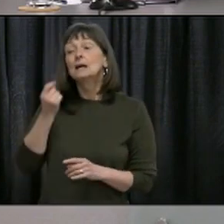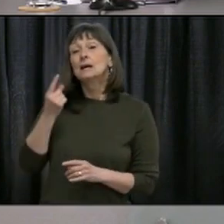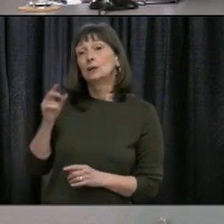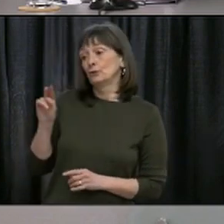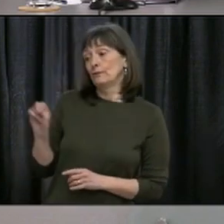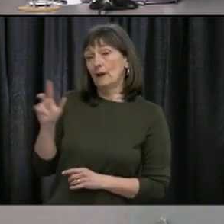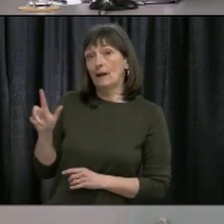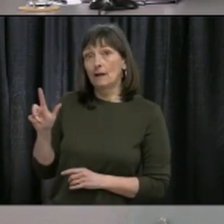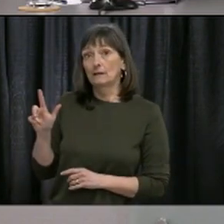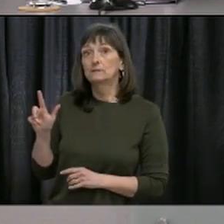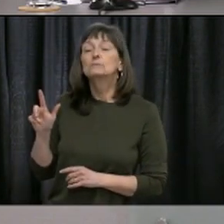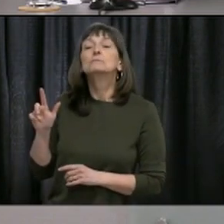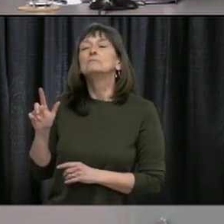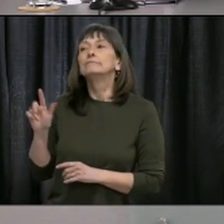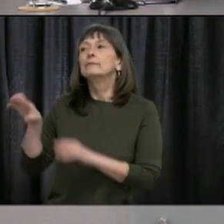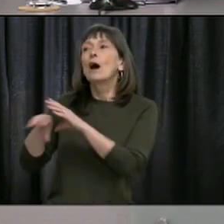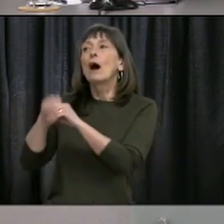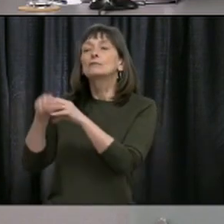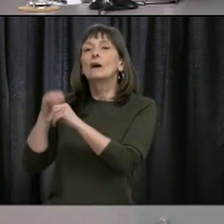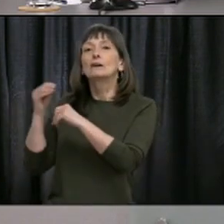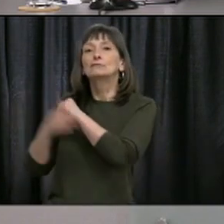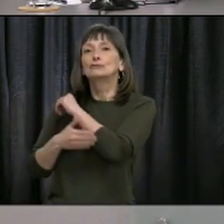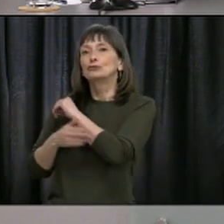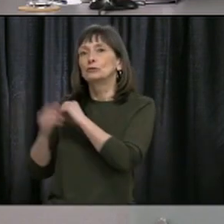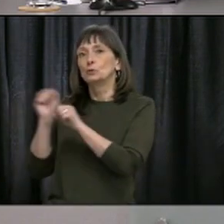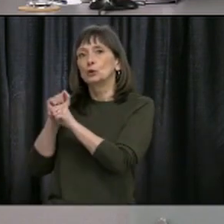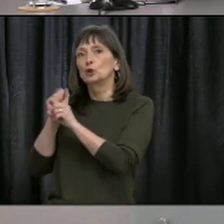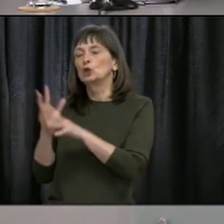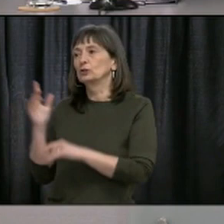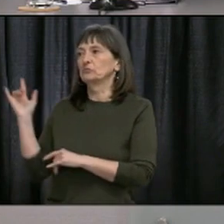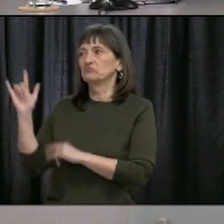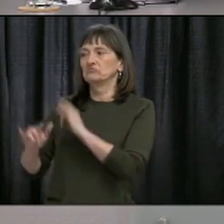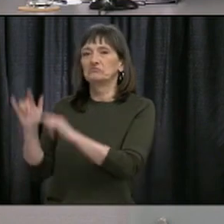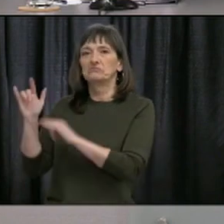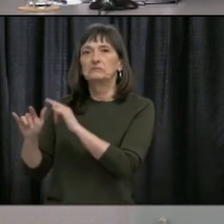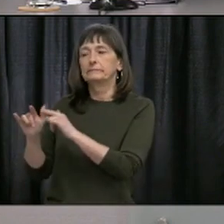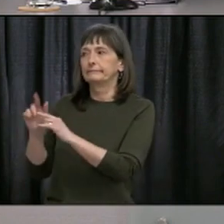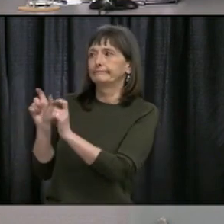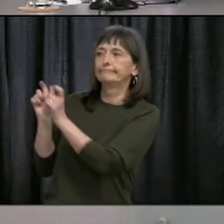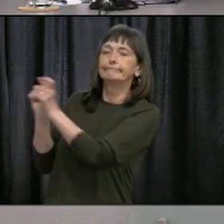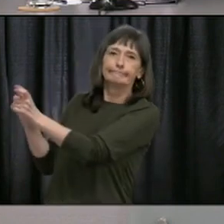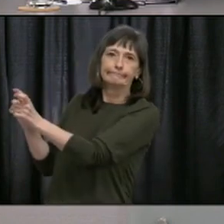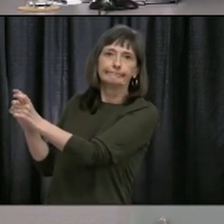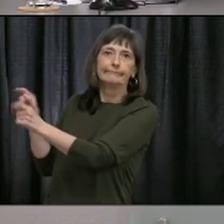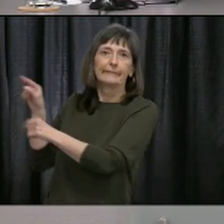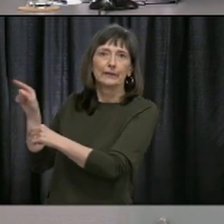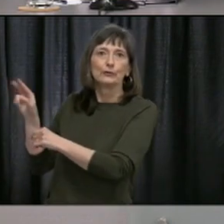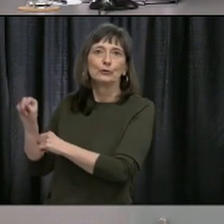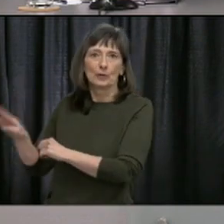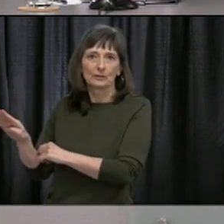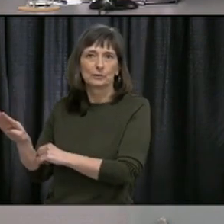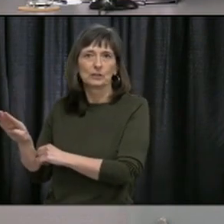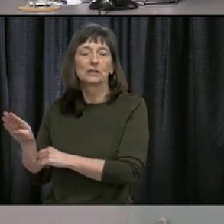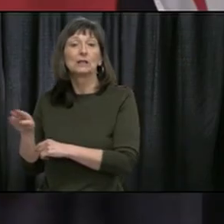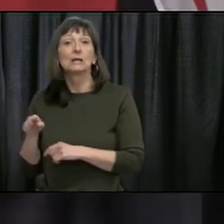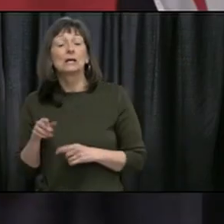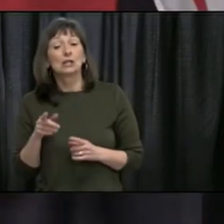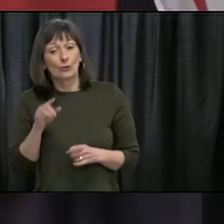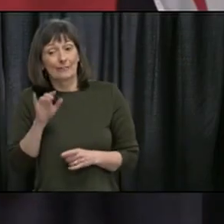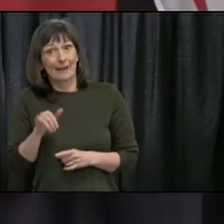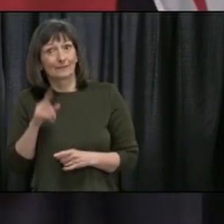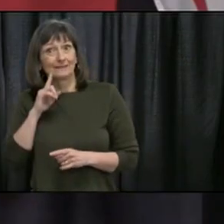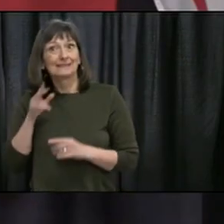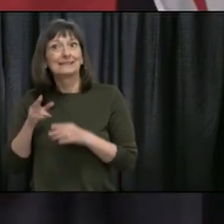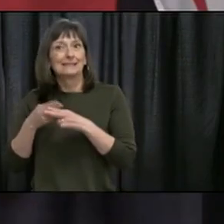pushback from people in the agriculture and fishery sectors. Will Newfoundland and Labrador be doing the same? Yeah, so that's the temporary foreign workers